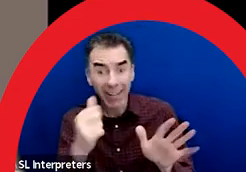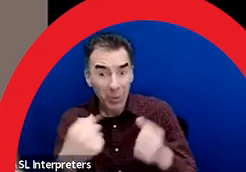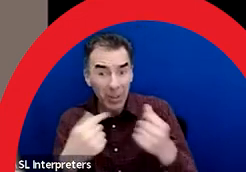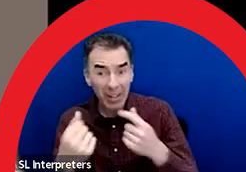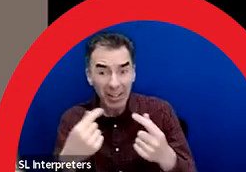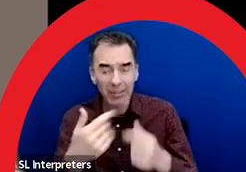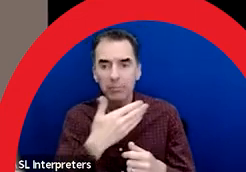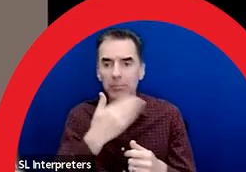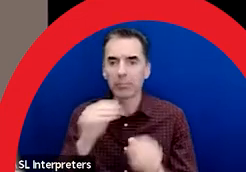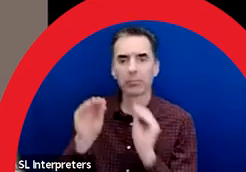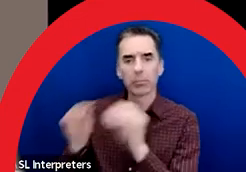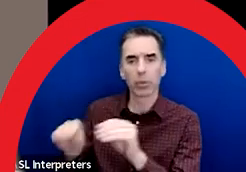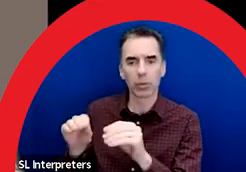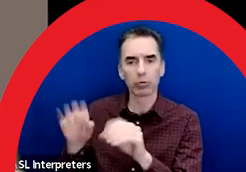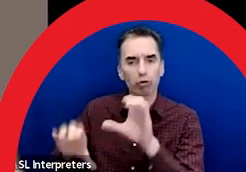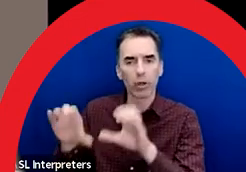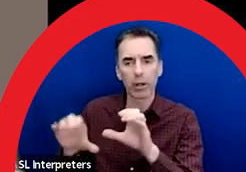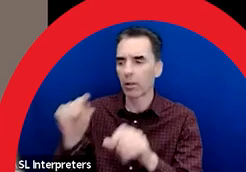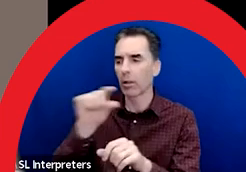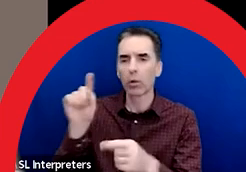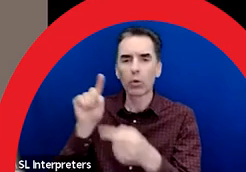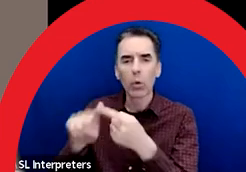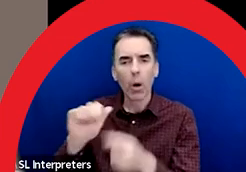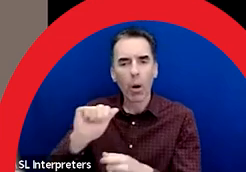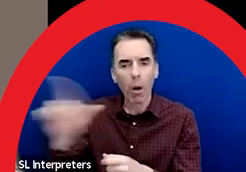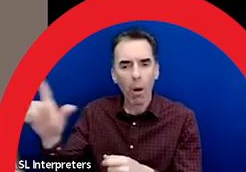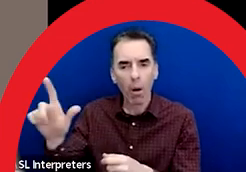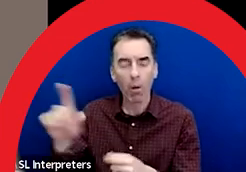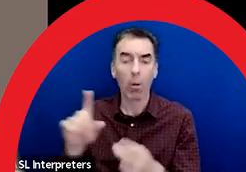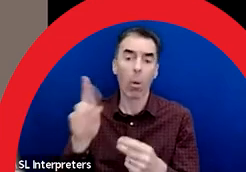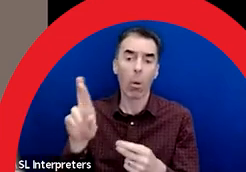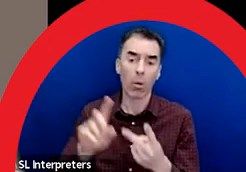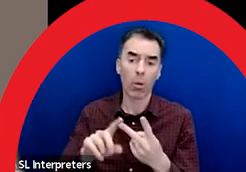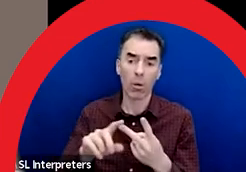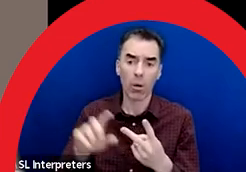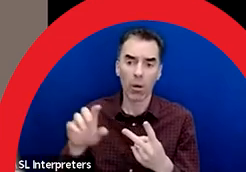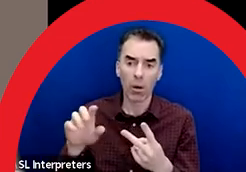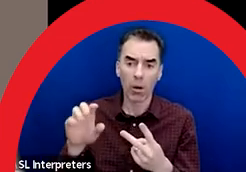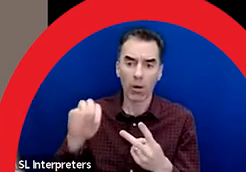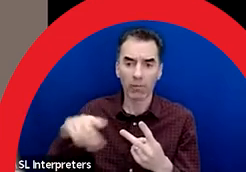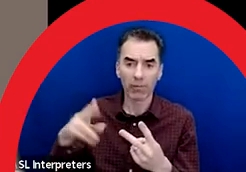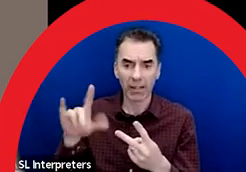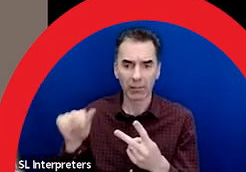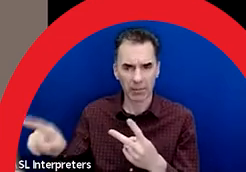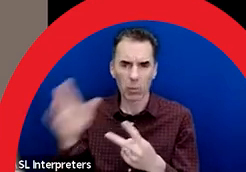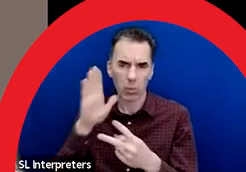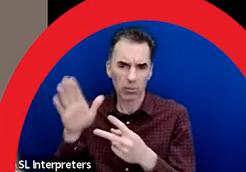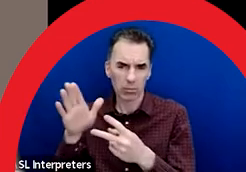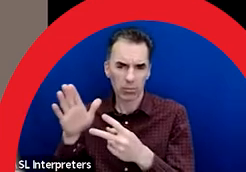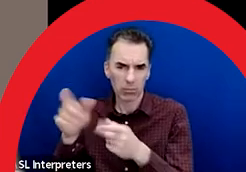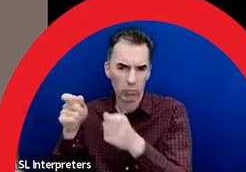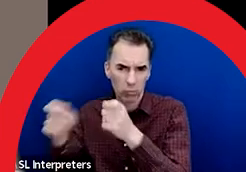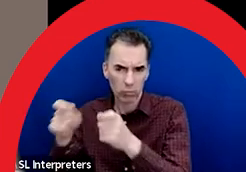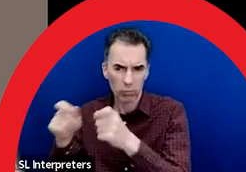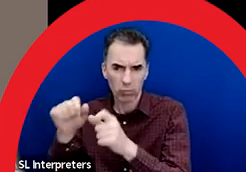all people in the chat, or to Ophelia directly, who is the question and answer moderator. I know there was a question sent to me but I'm having